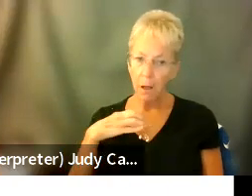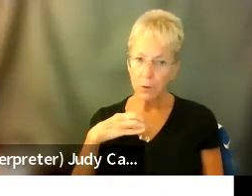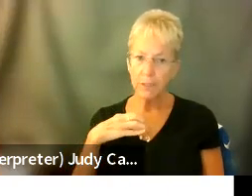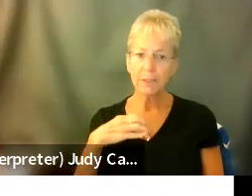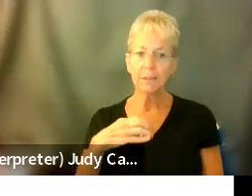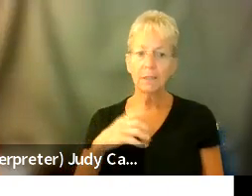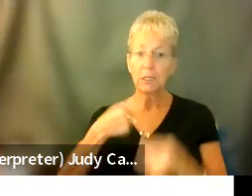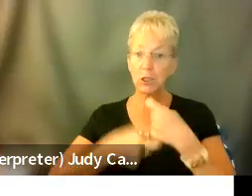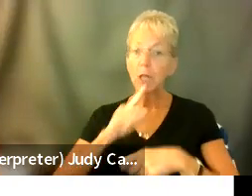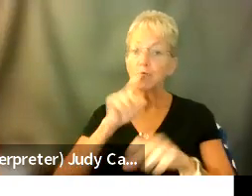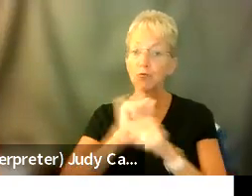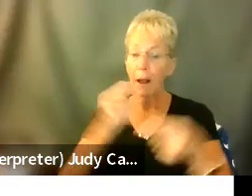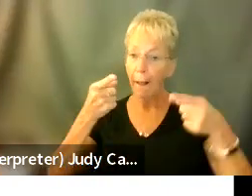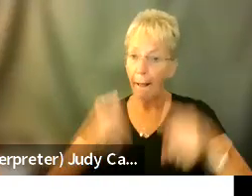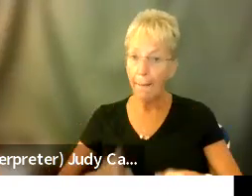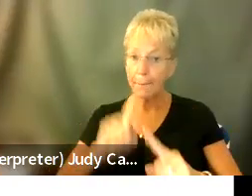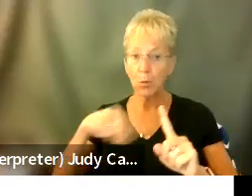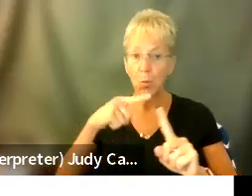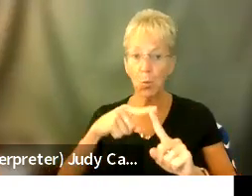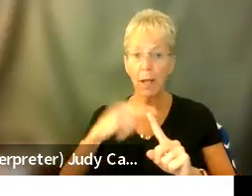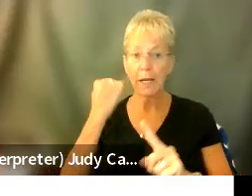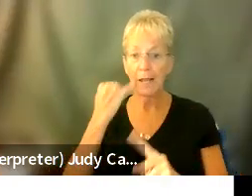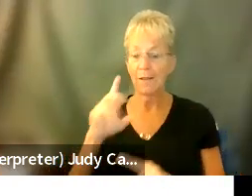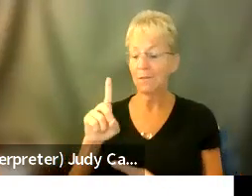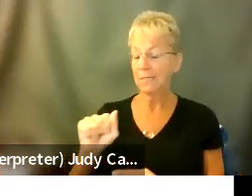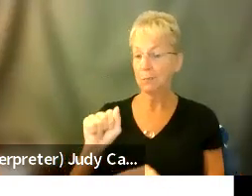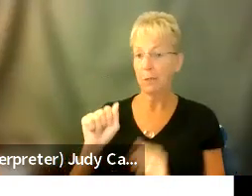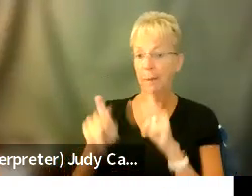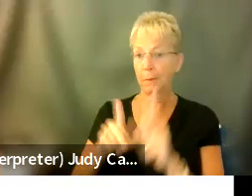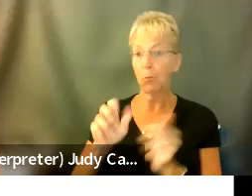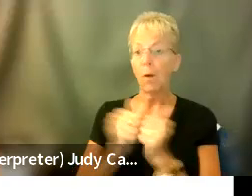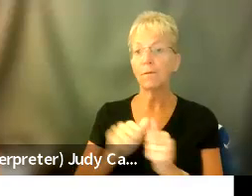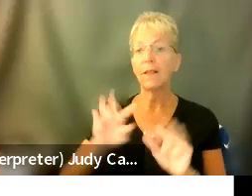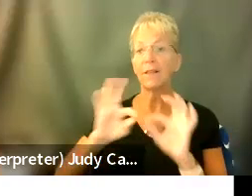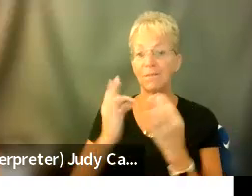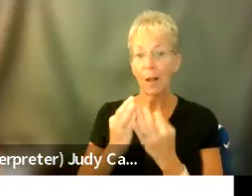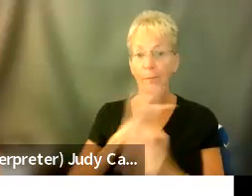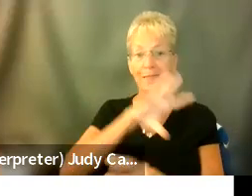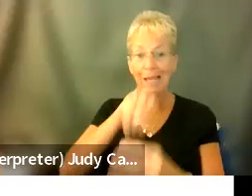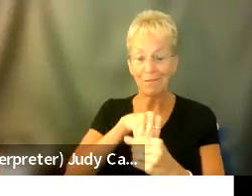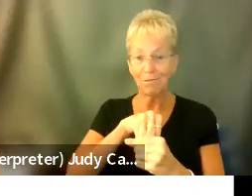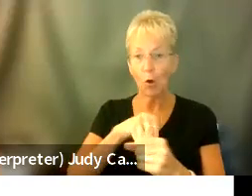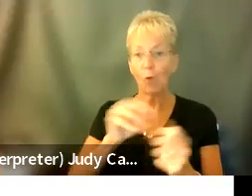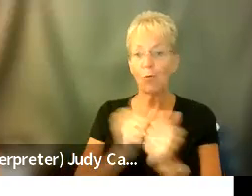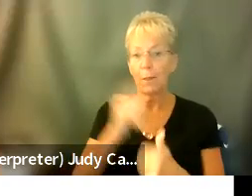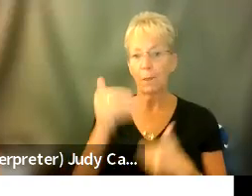can only truly happen if those with disabilities and their loved ones involve themselves in the process.